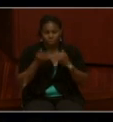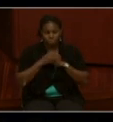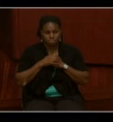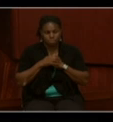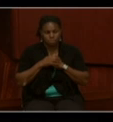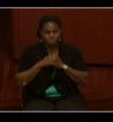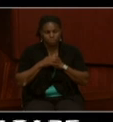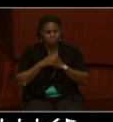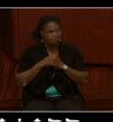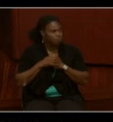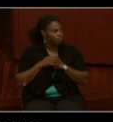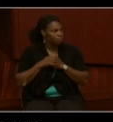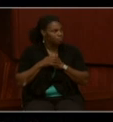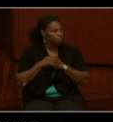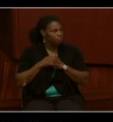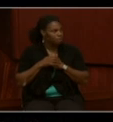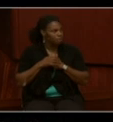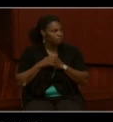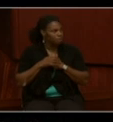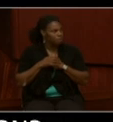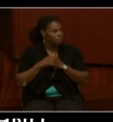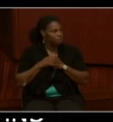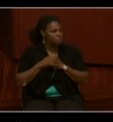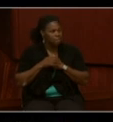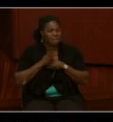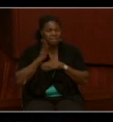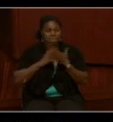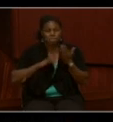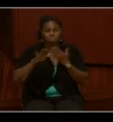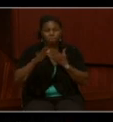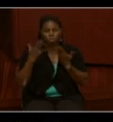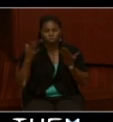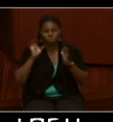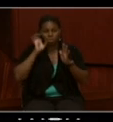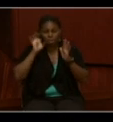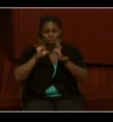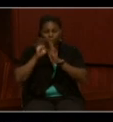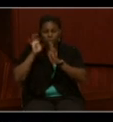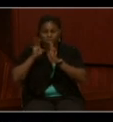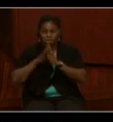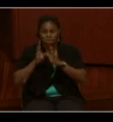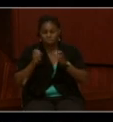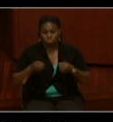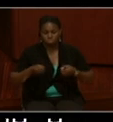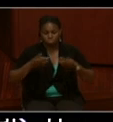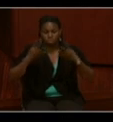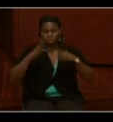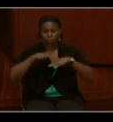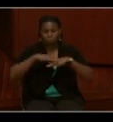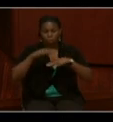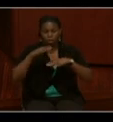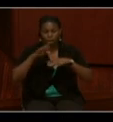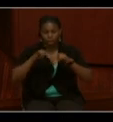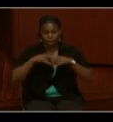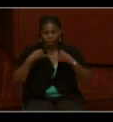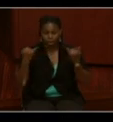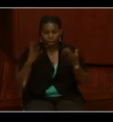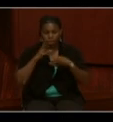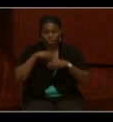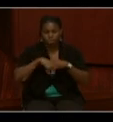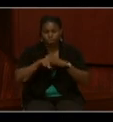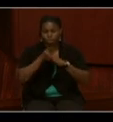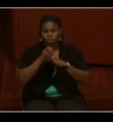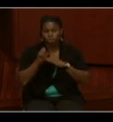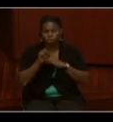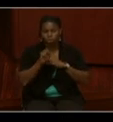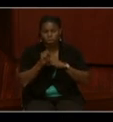So let me talk about that for a minute. Some of those images that are going up online include U.S. Revenue